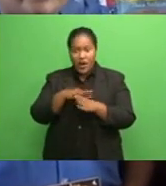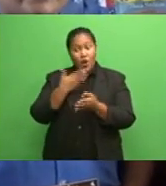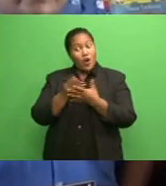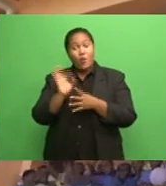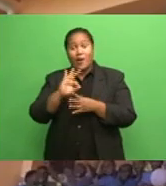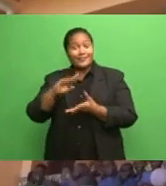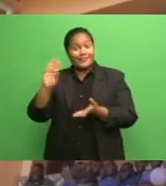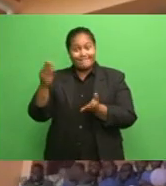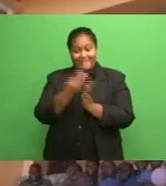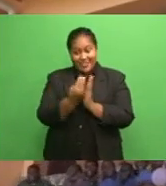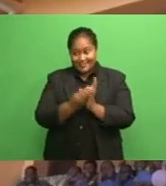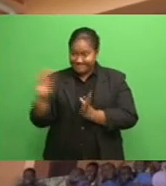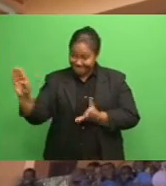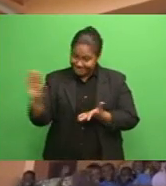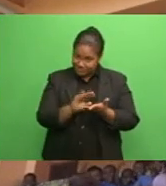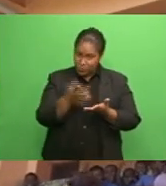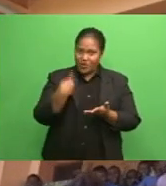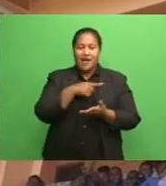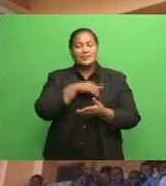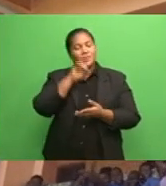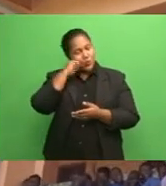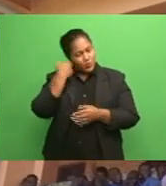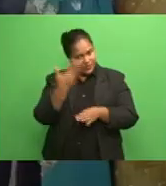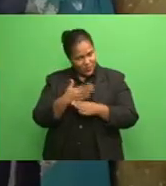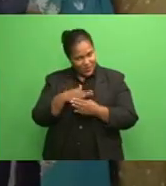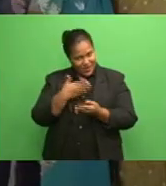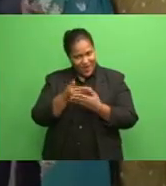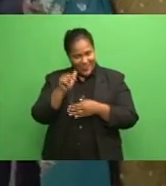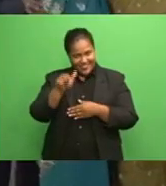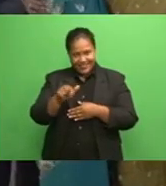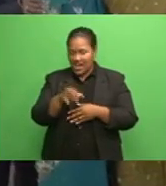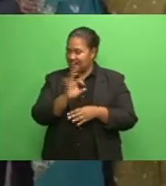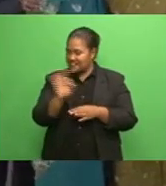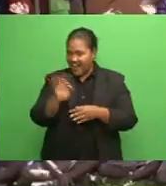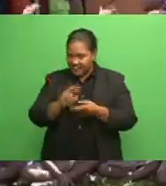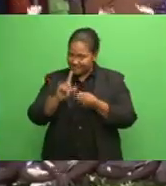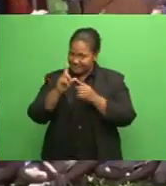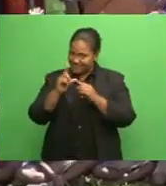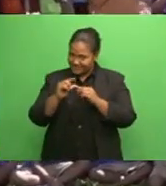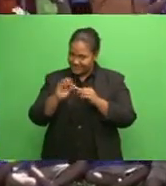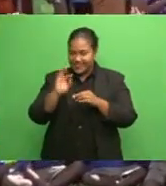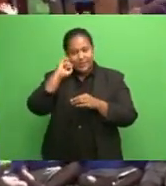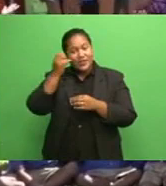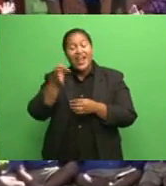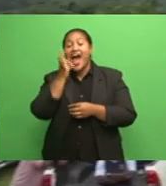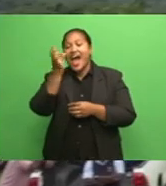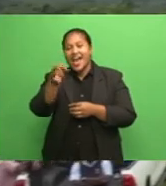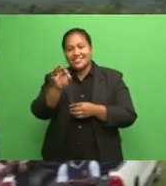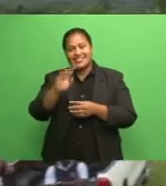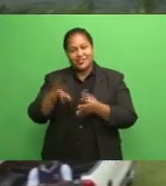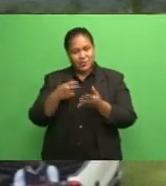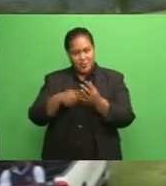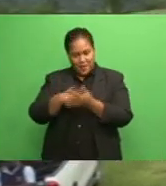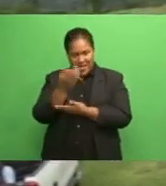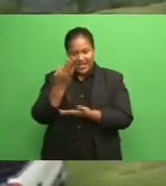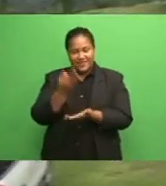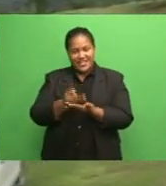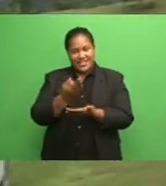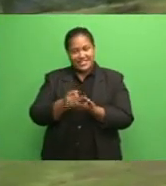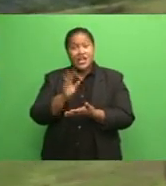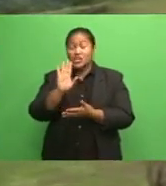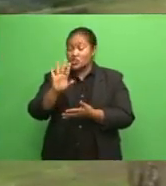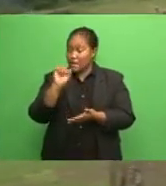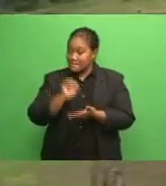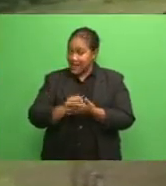given and no child, no child will be asked to pay school fees. Your bus fare